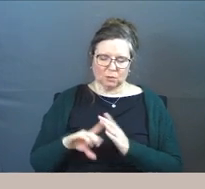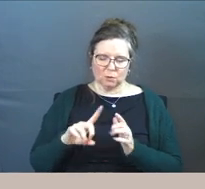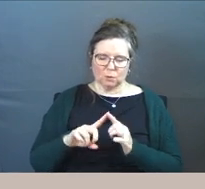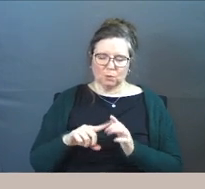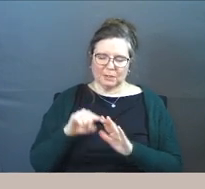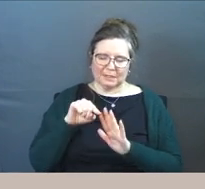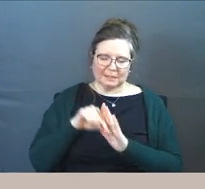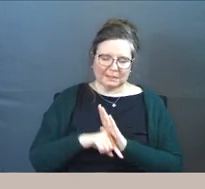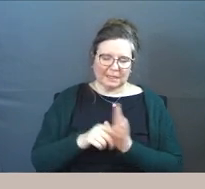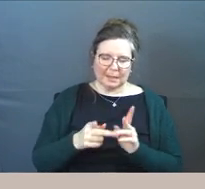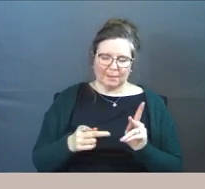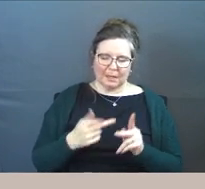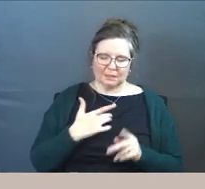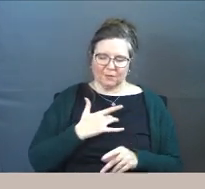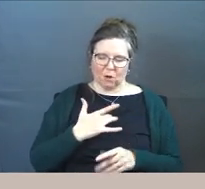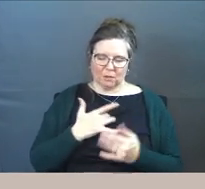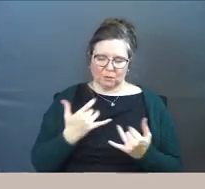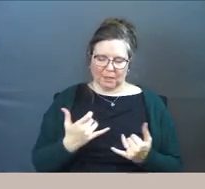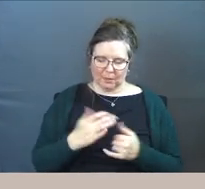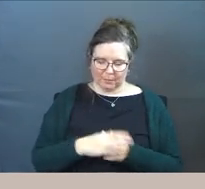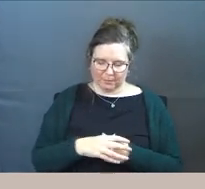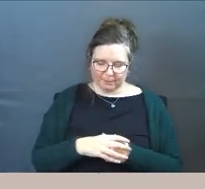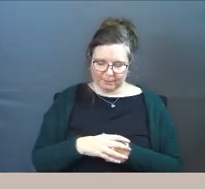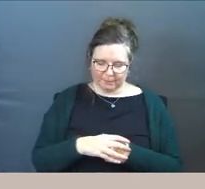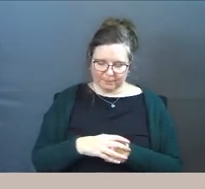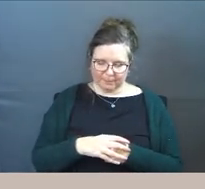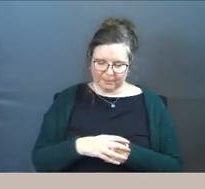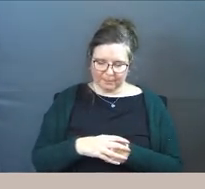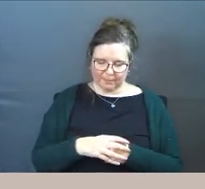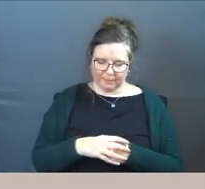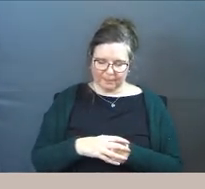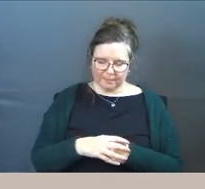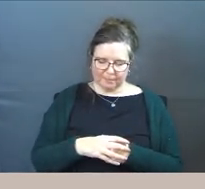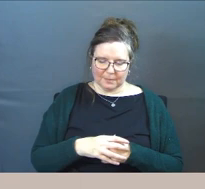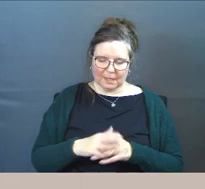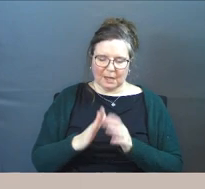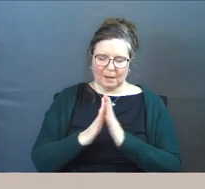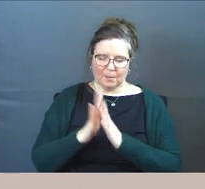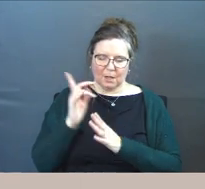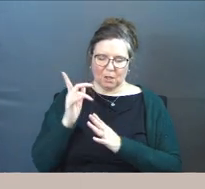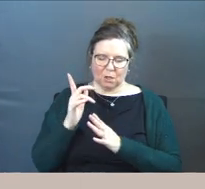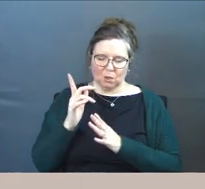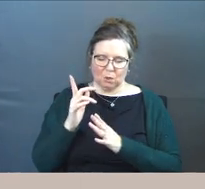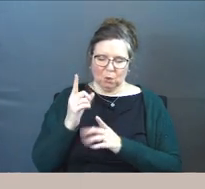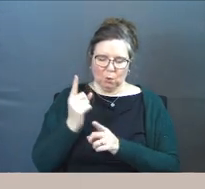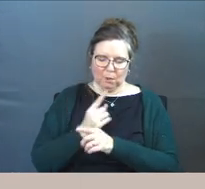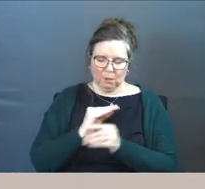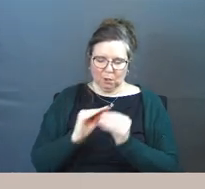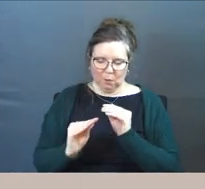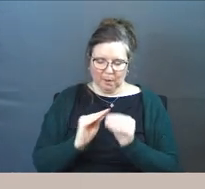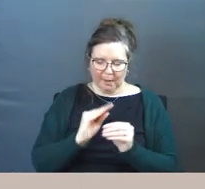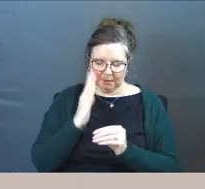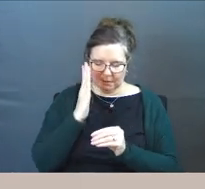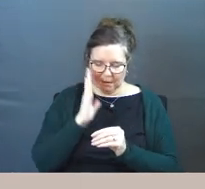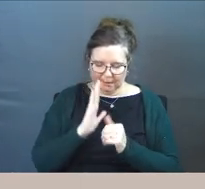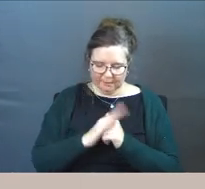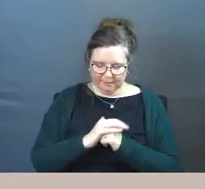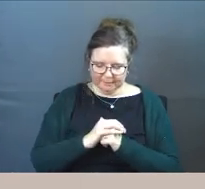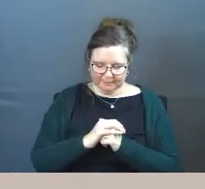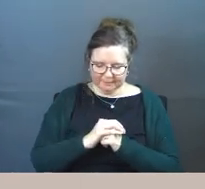the deep place of our hearts right now and I pray that you would correct God